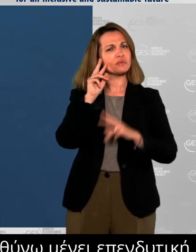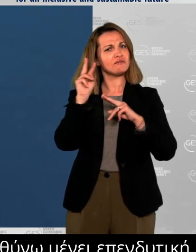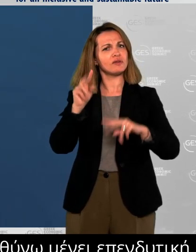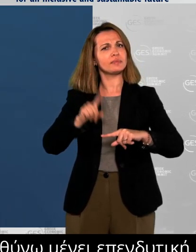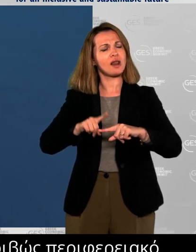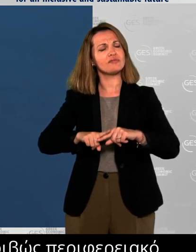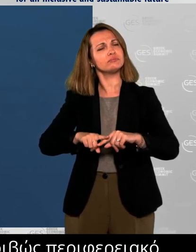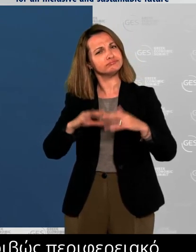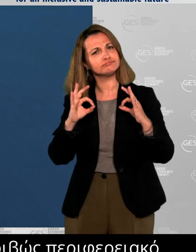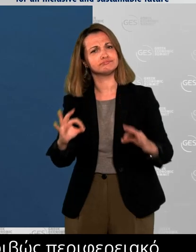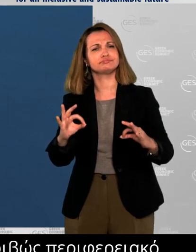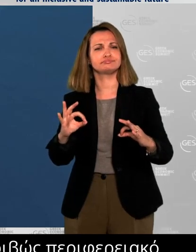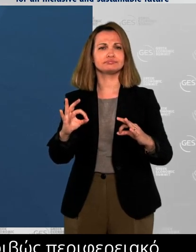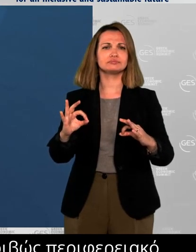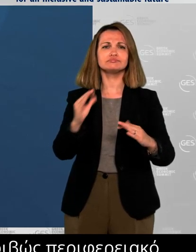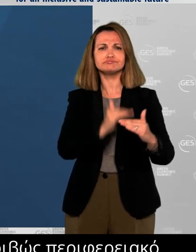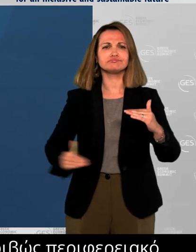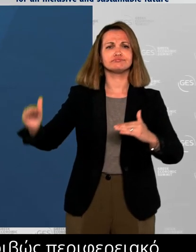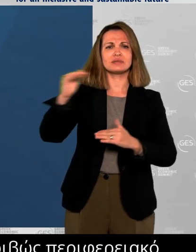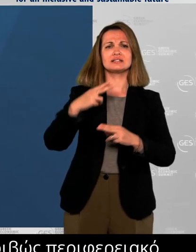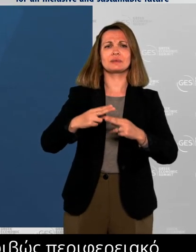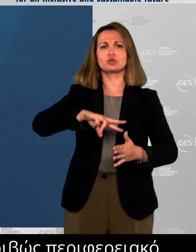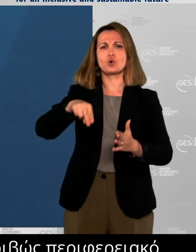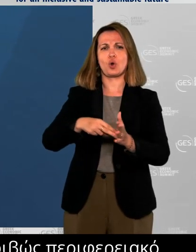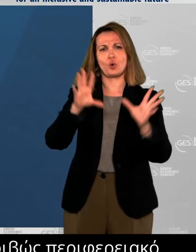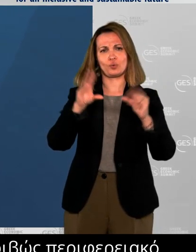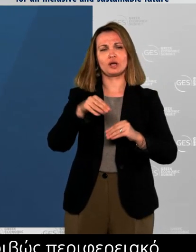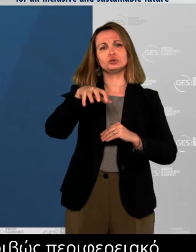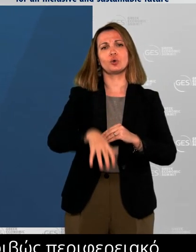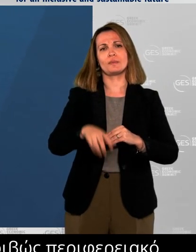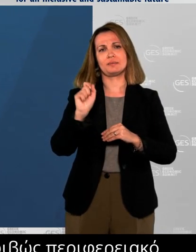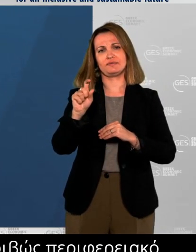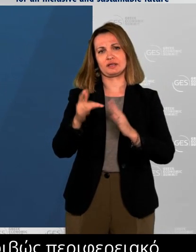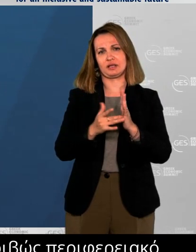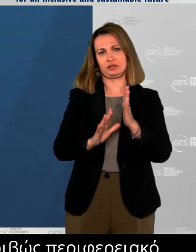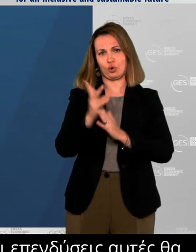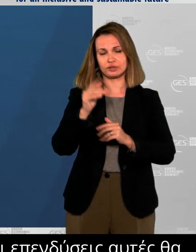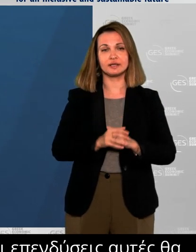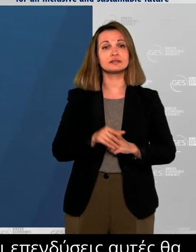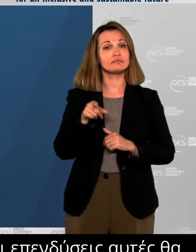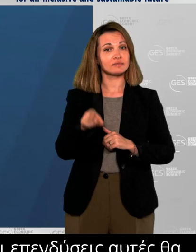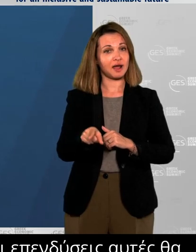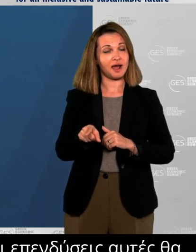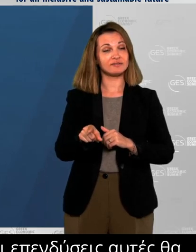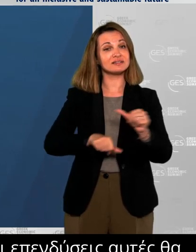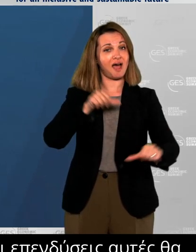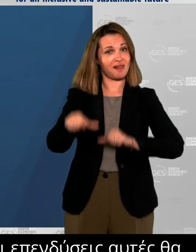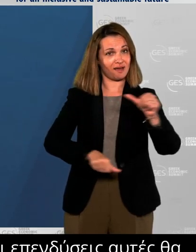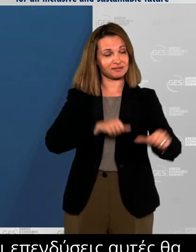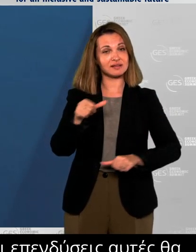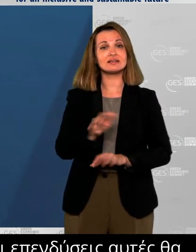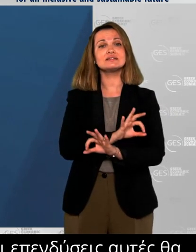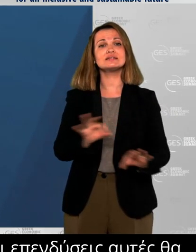have a multiplier effect in their economic impact, opening the doors to greater economic cooperation and opportunity